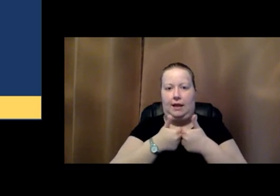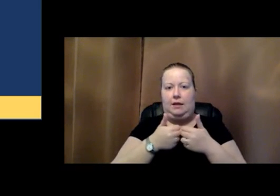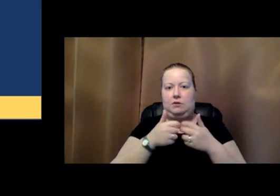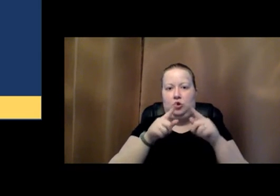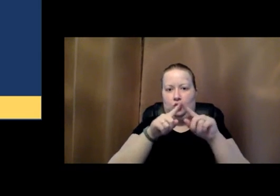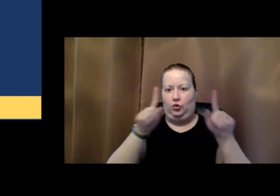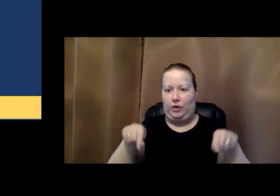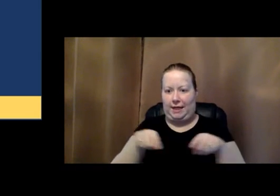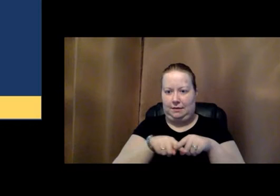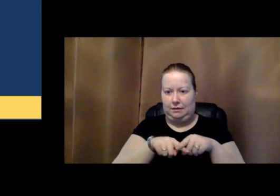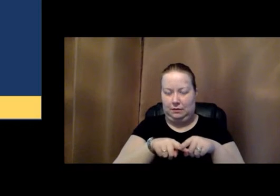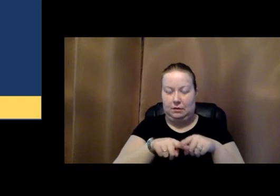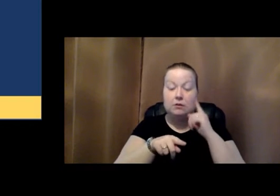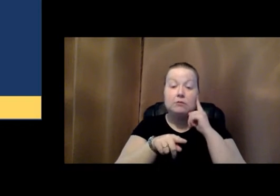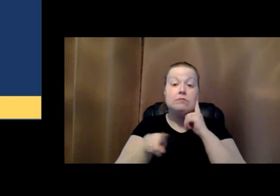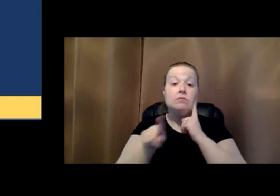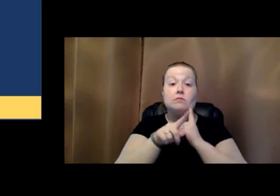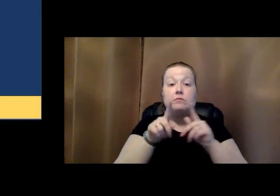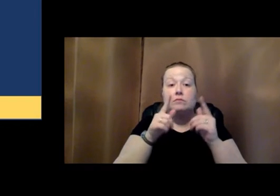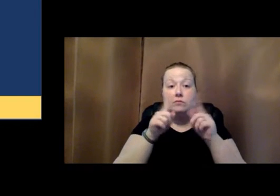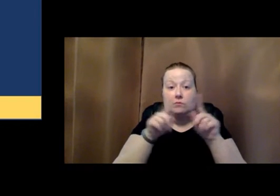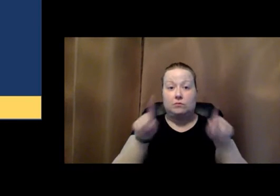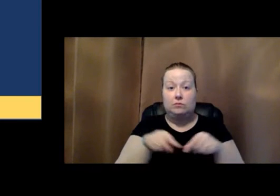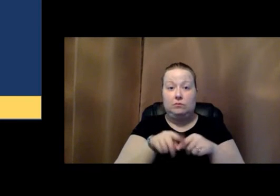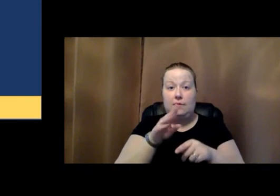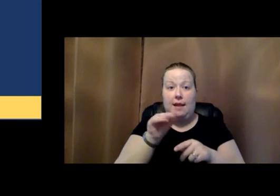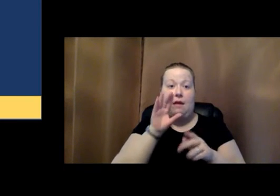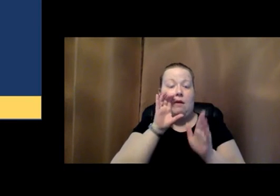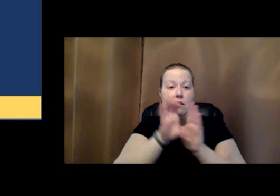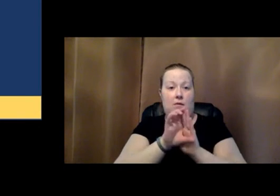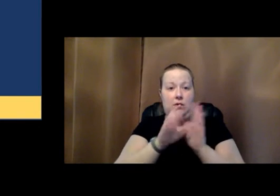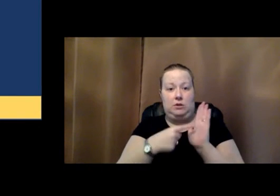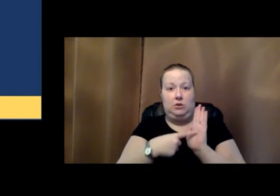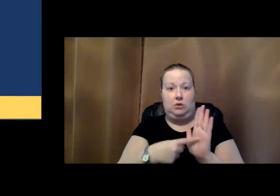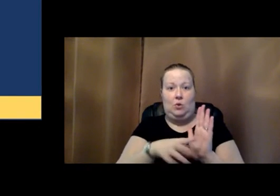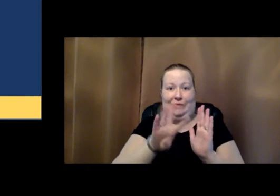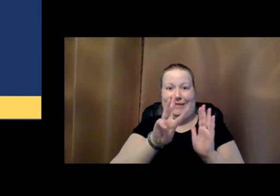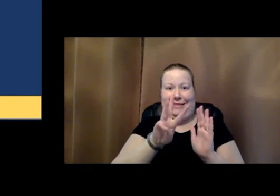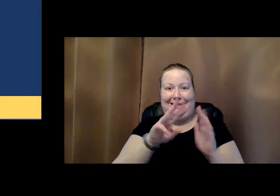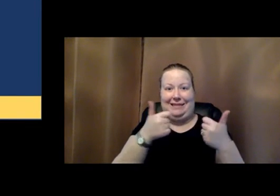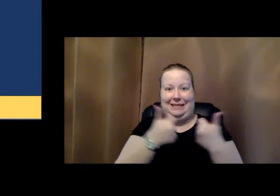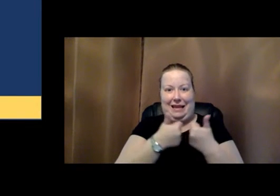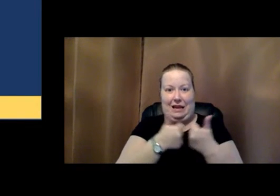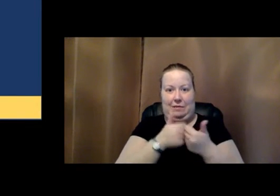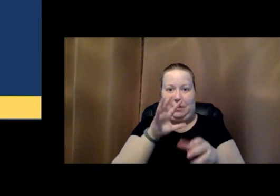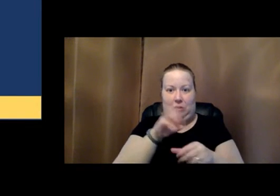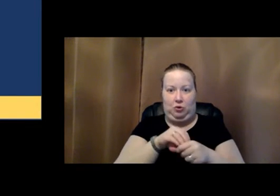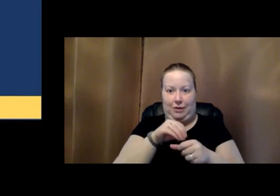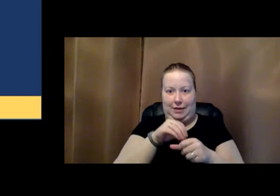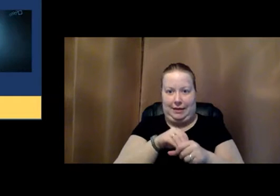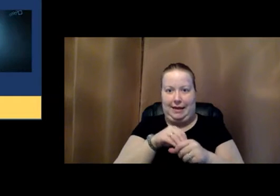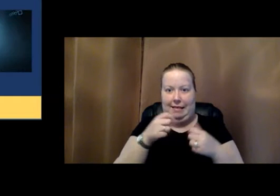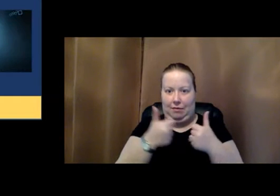So these screens and the images show six of the games that are included in the arcade.